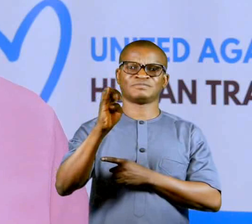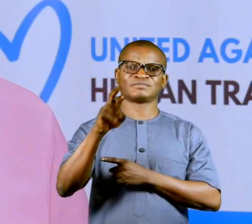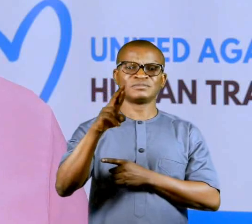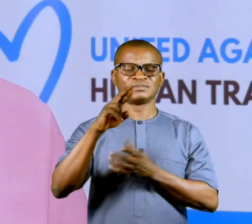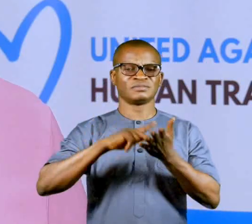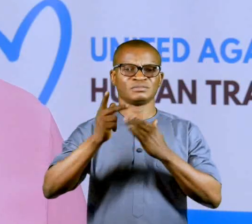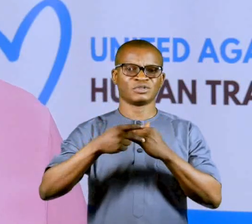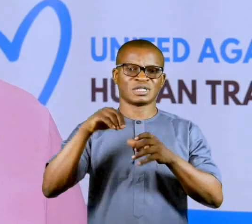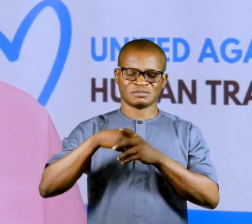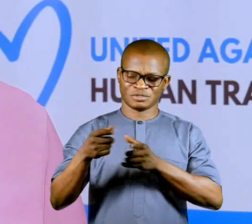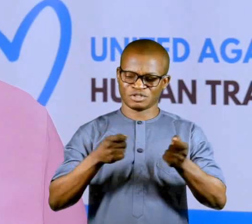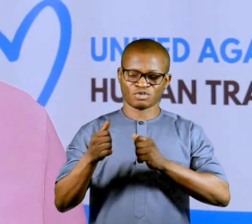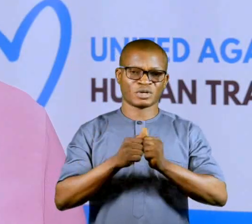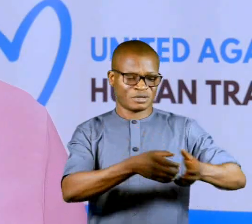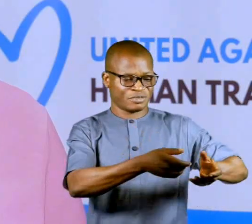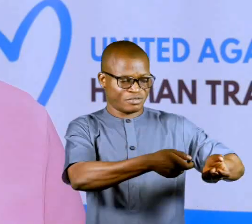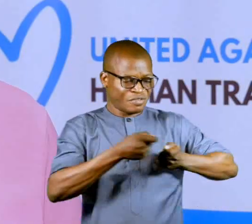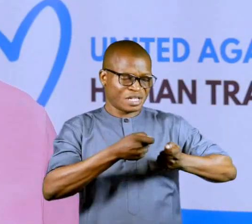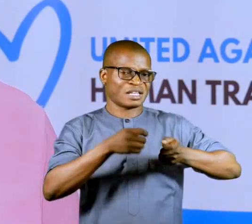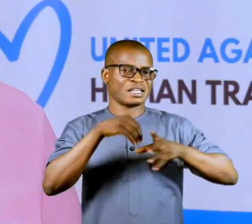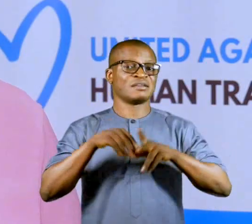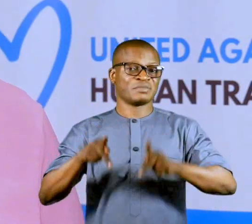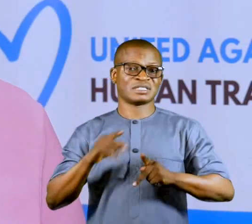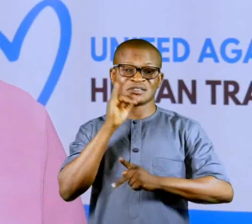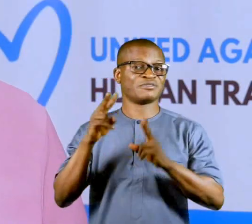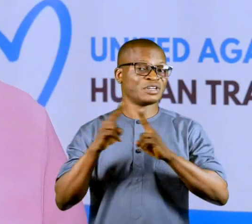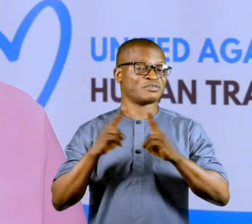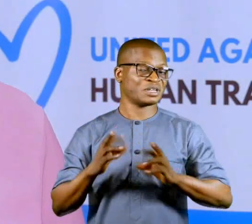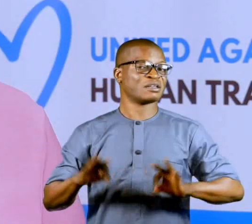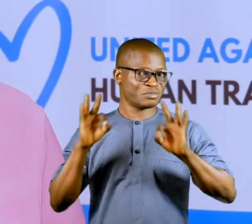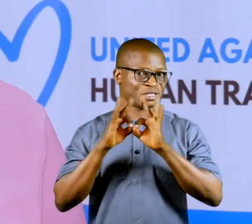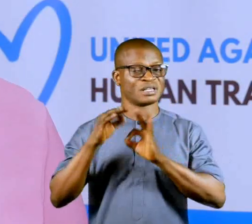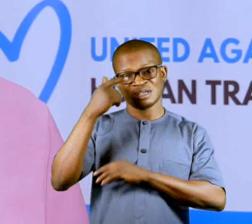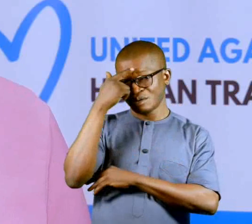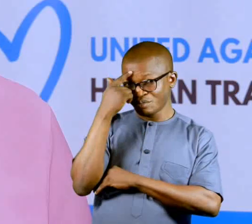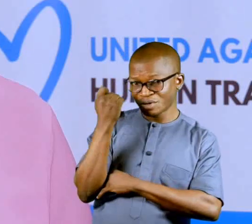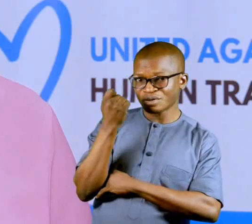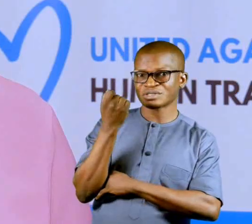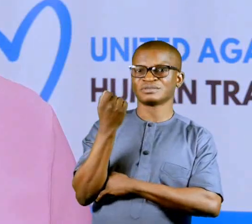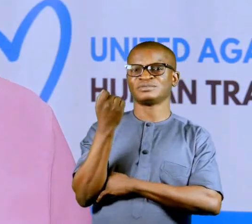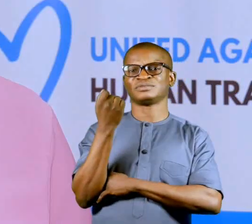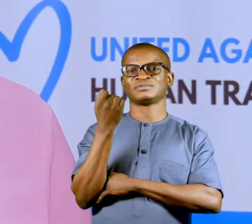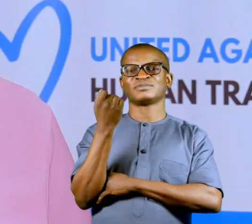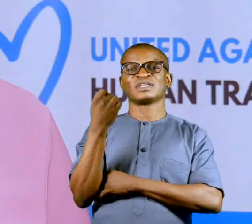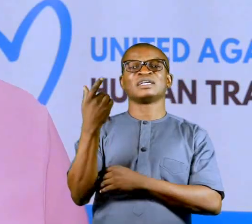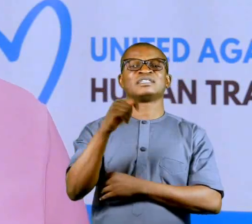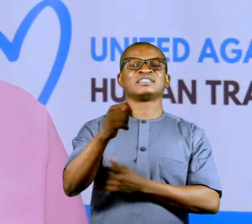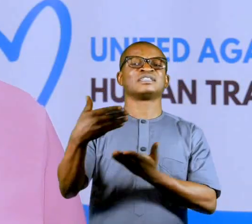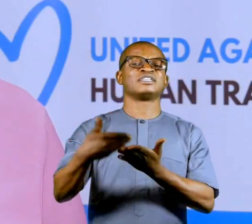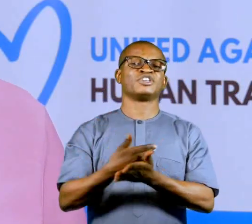in coordination with trafficking in persons is very important because the